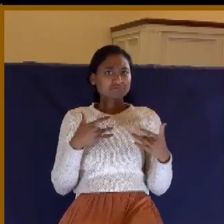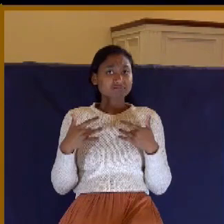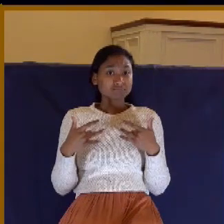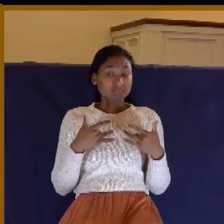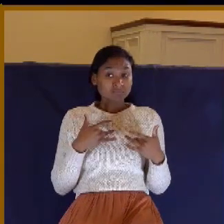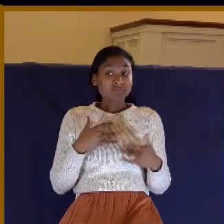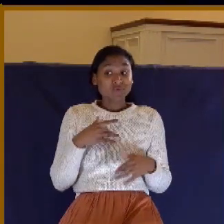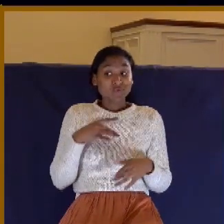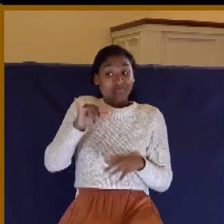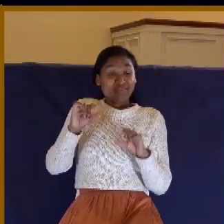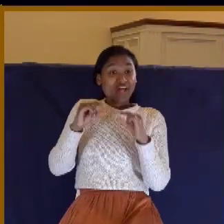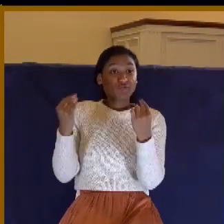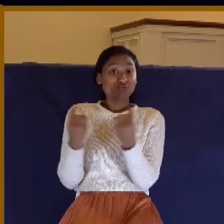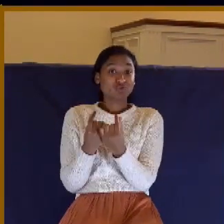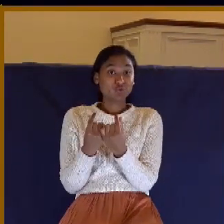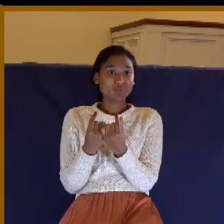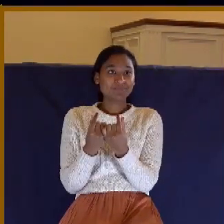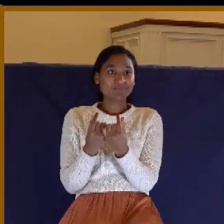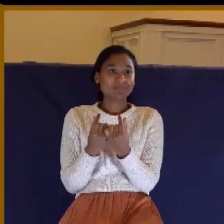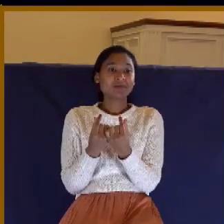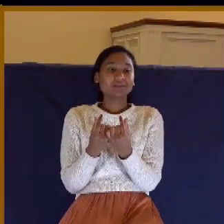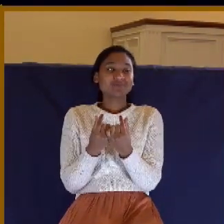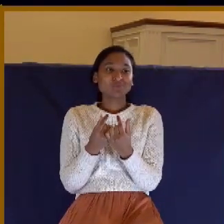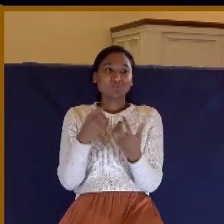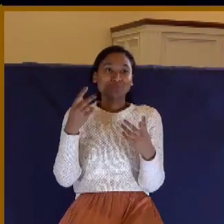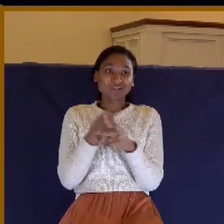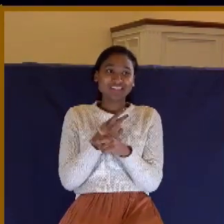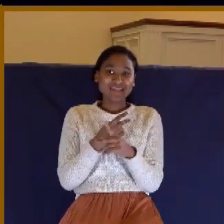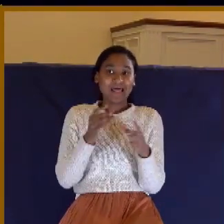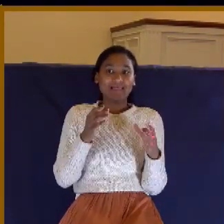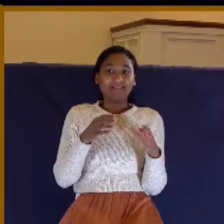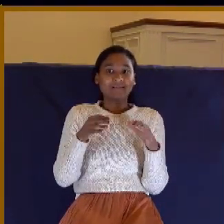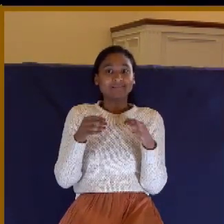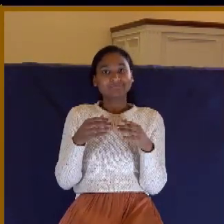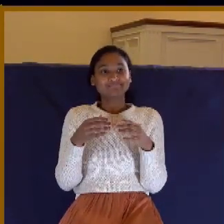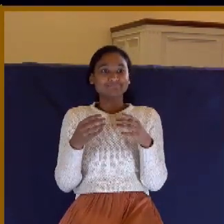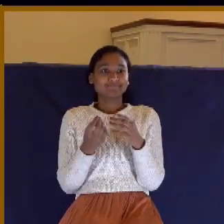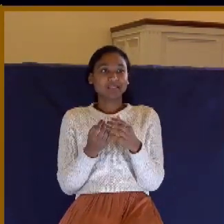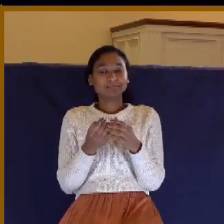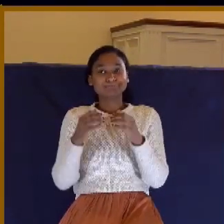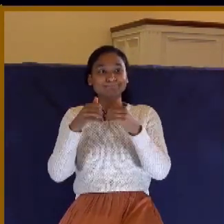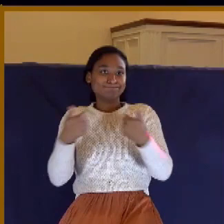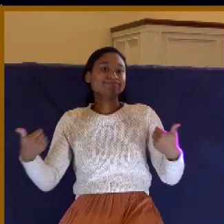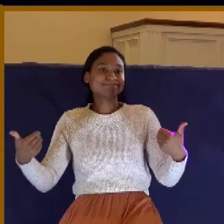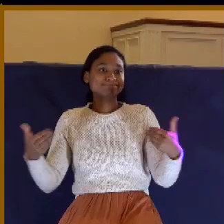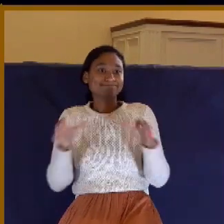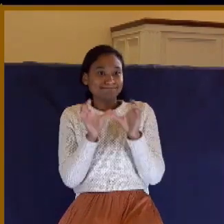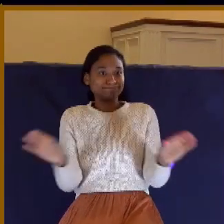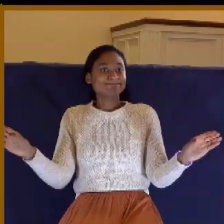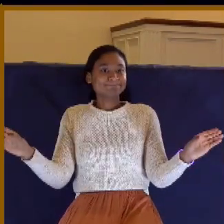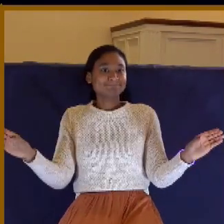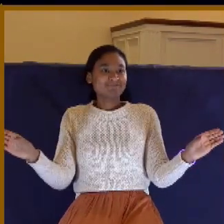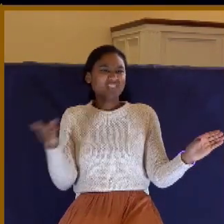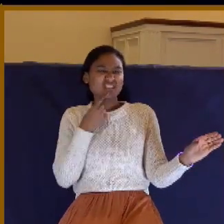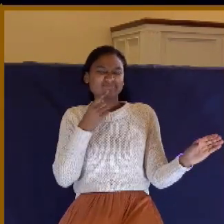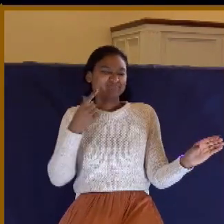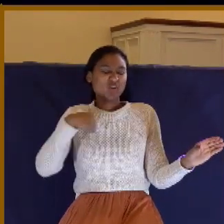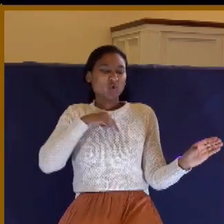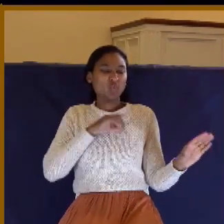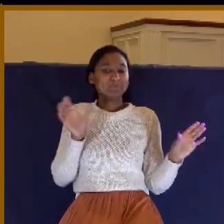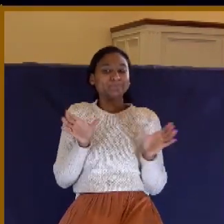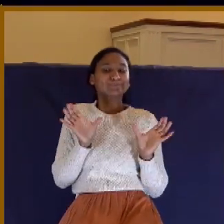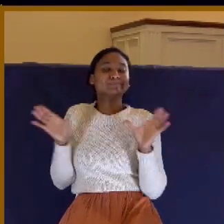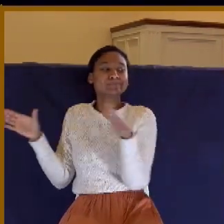enlightened group, they ended up leaving the church saying, you know, we need to do our own thing. And they left behind them